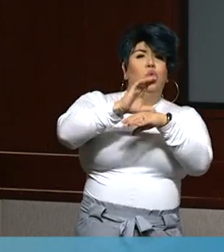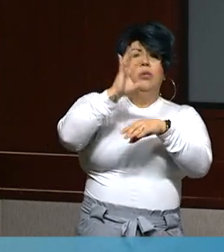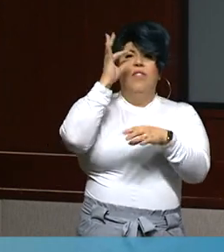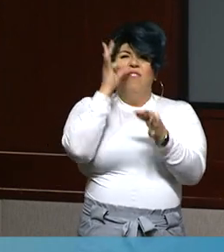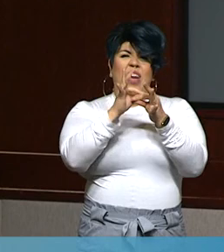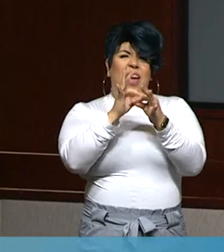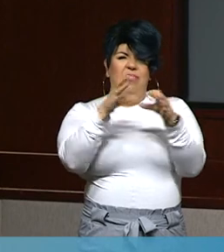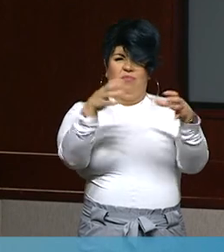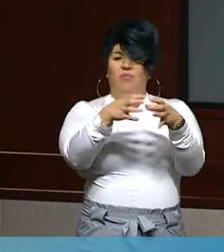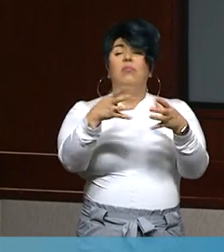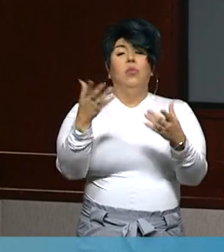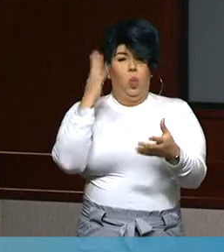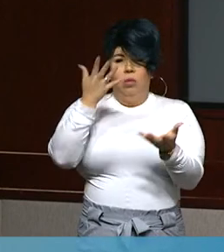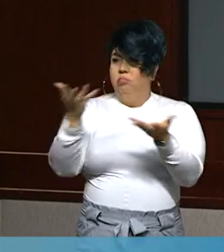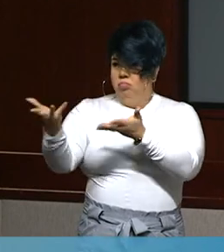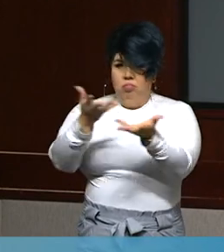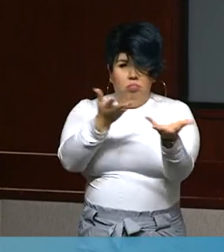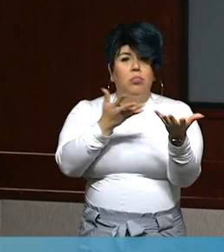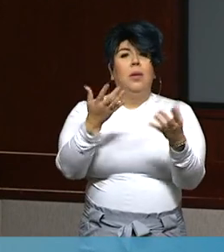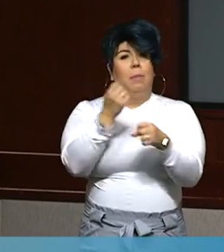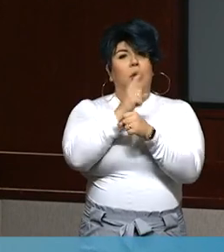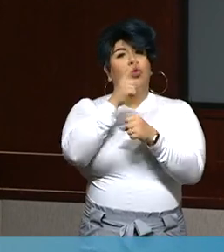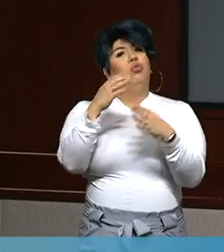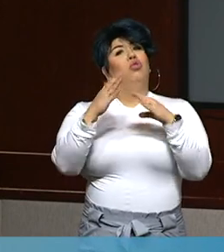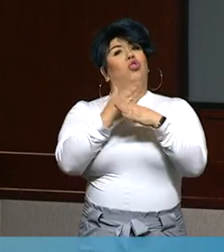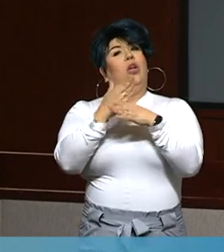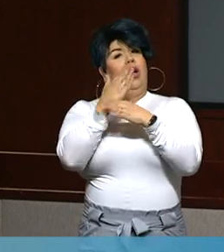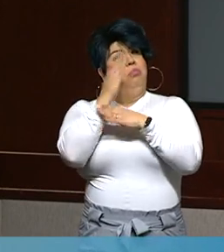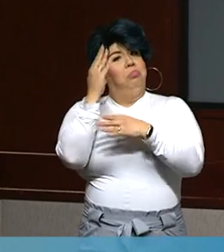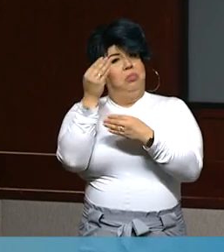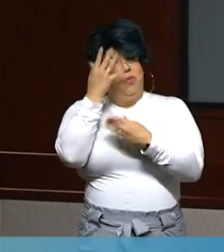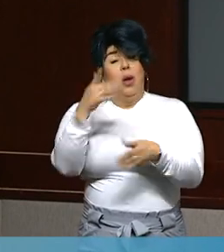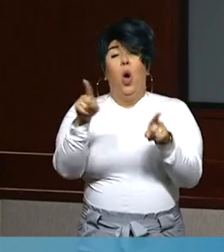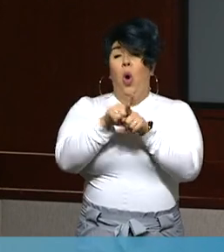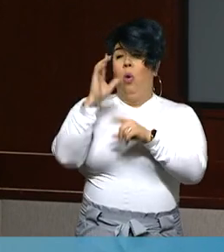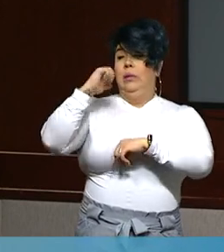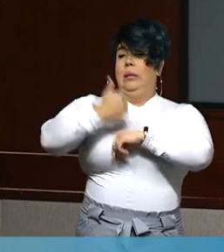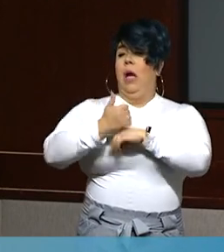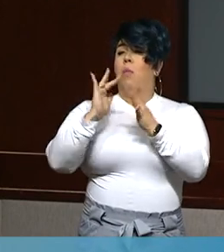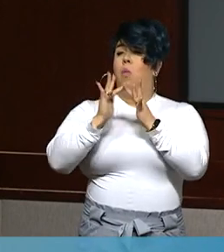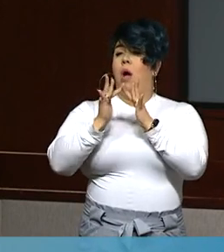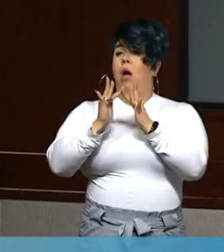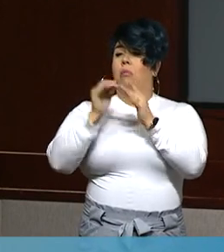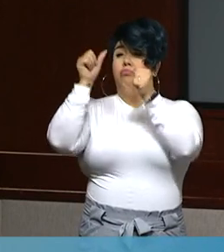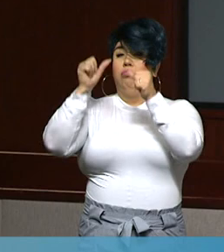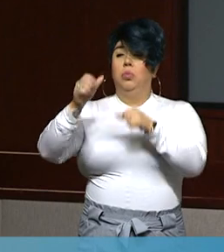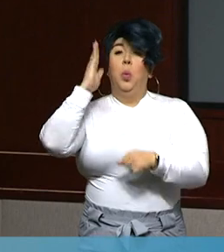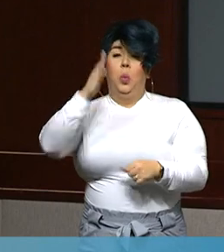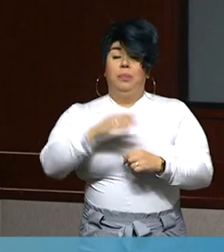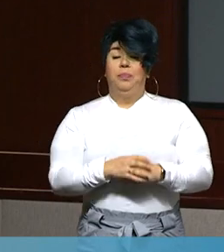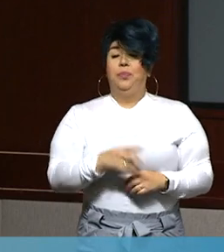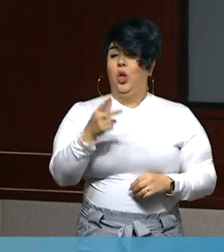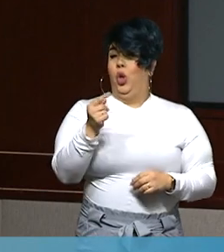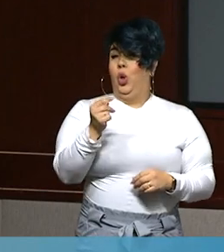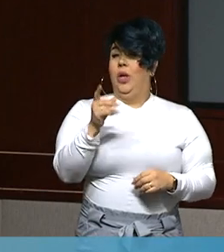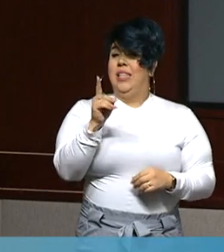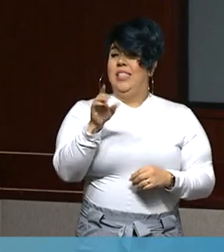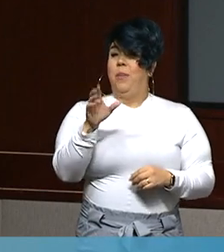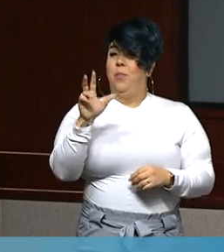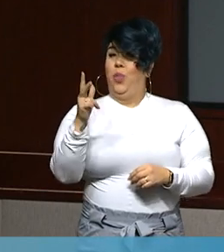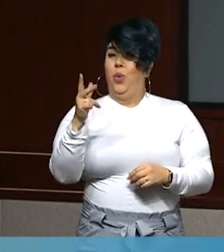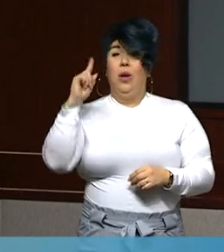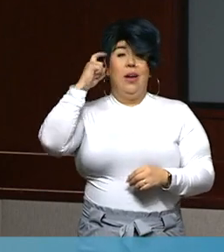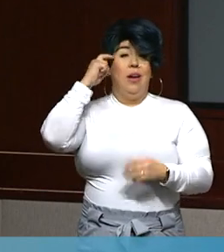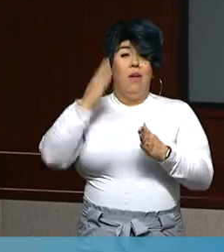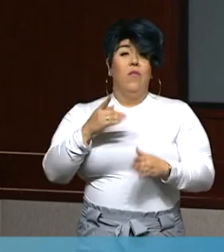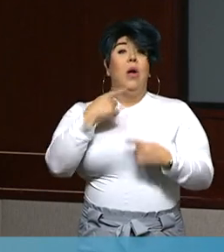Additionally, we are developing a COVID vaccine webpage. On Thursday, December 3rd, Governor Newsom announced a